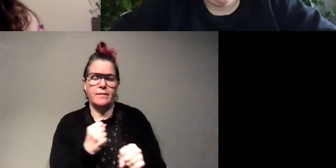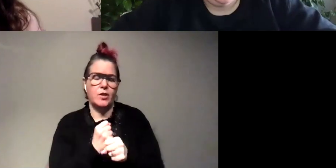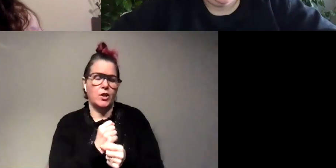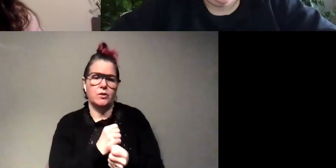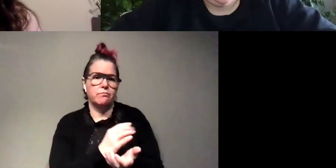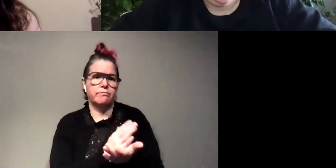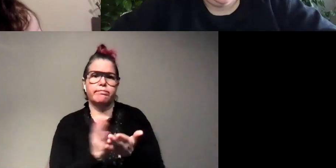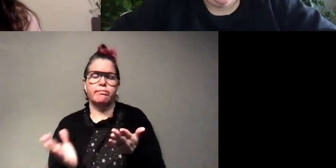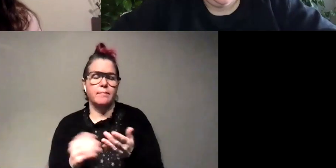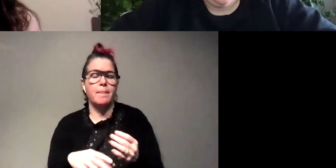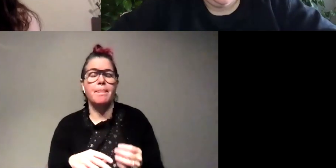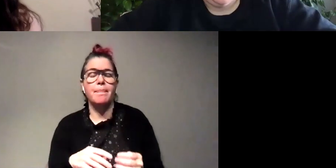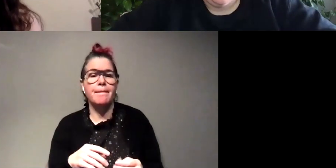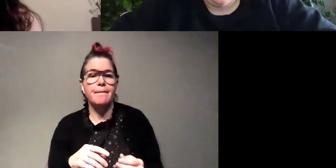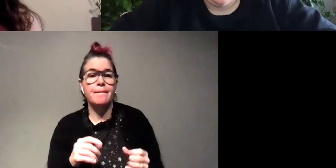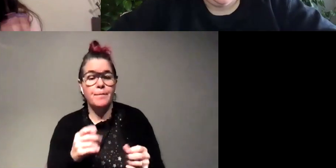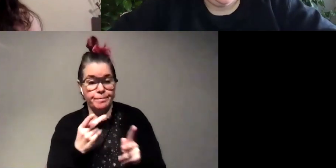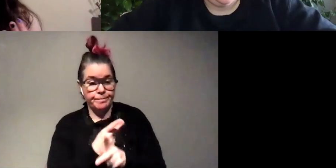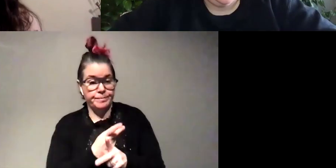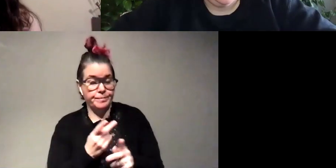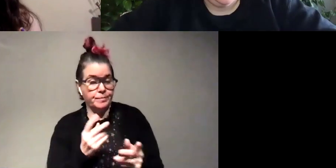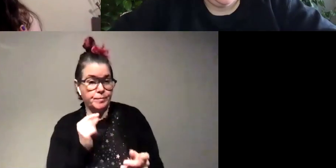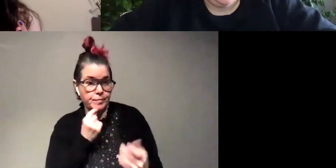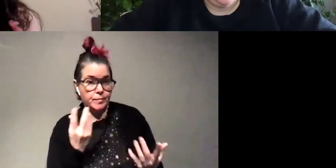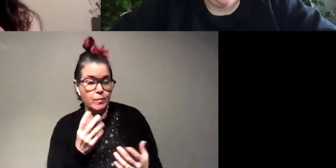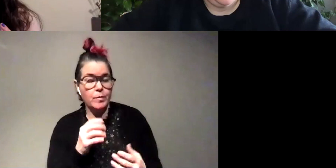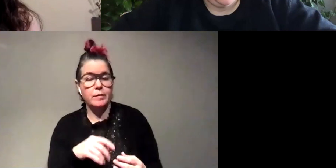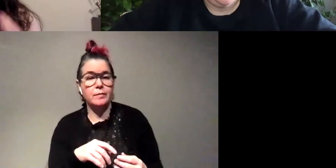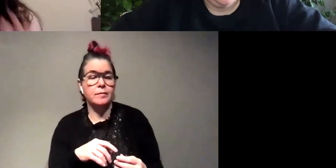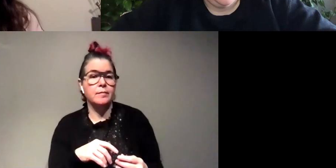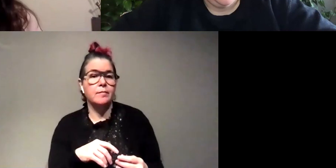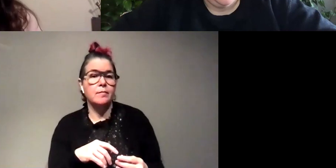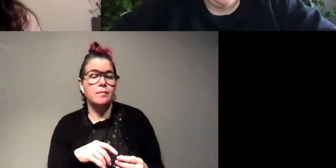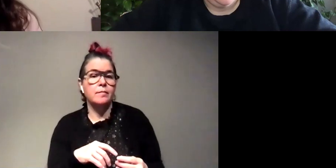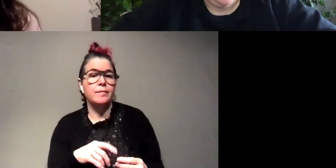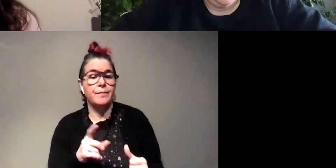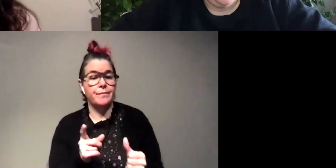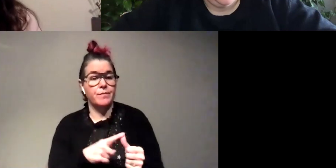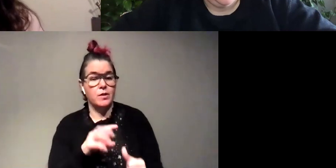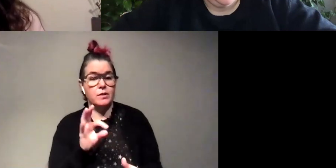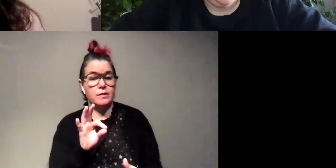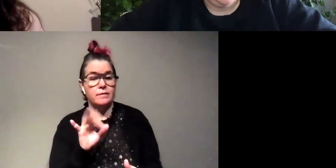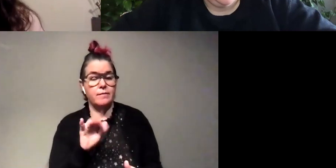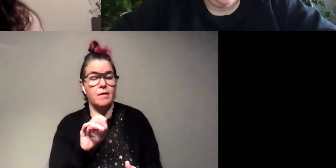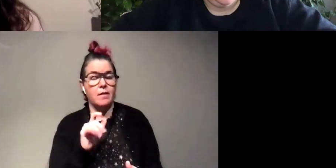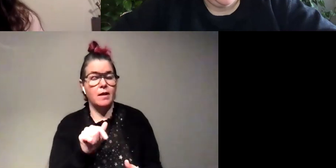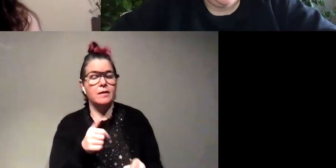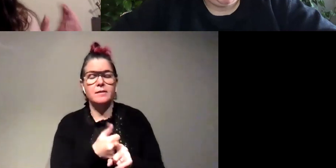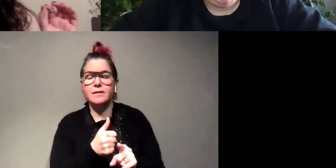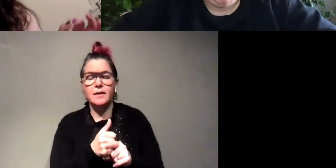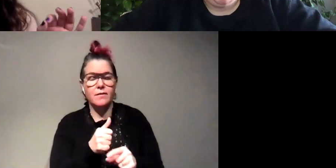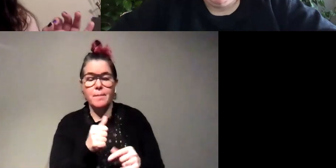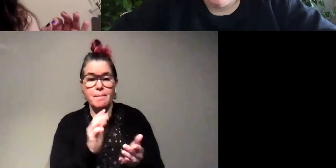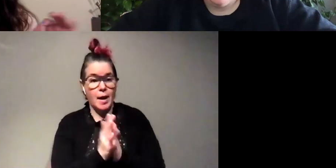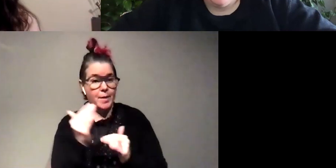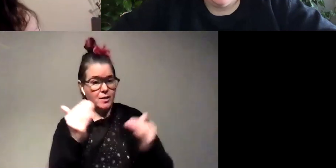things that we've been able to figure out with firefly dna is that the very first firefly actually didn't flash as an adult so that